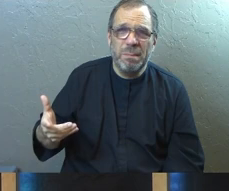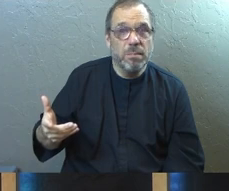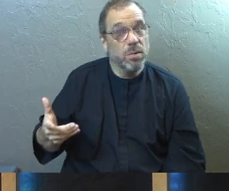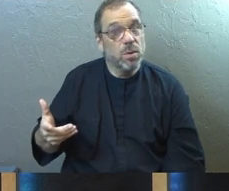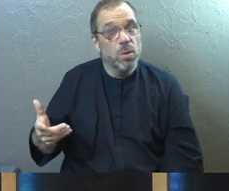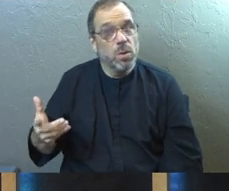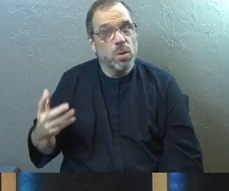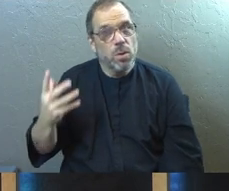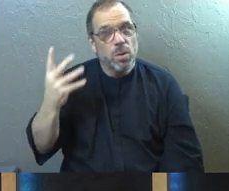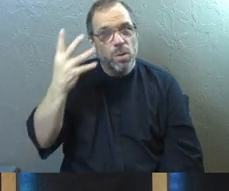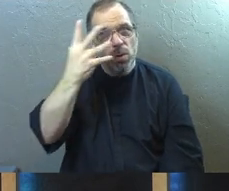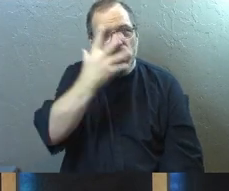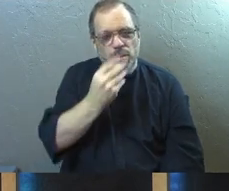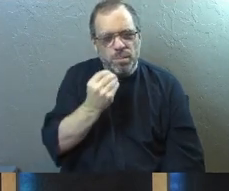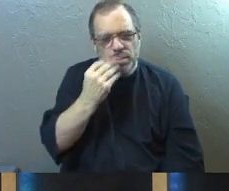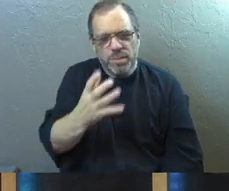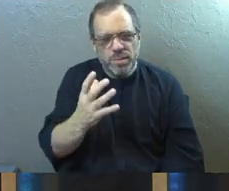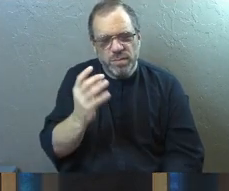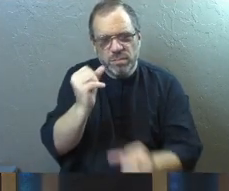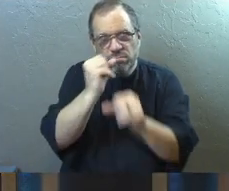It's a beautiful picture.